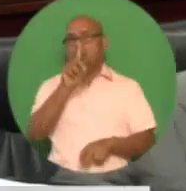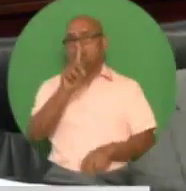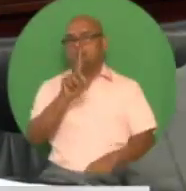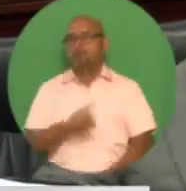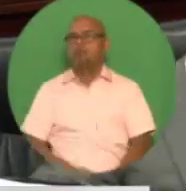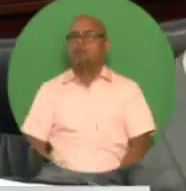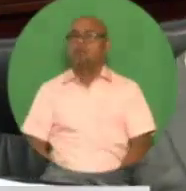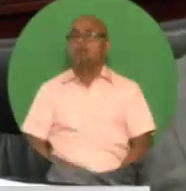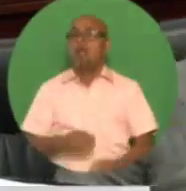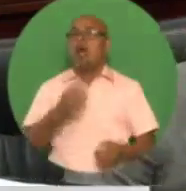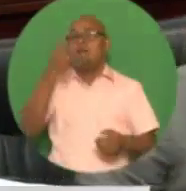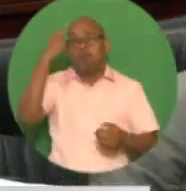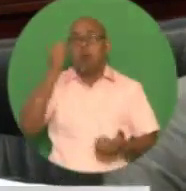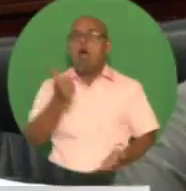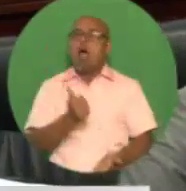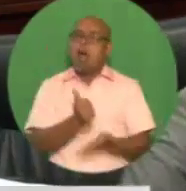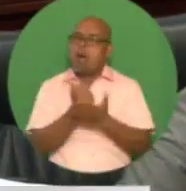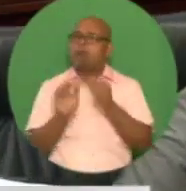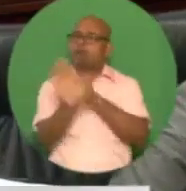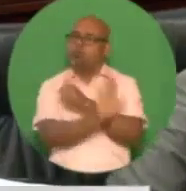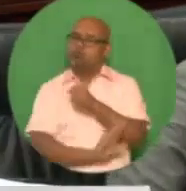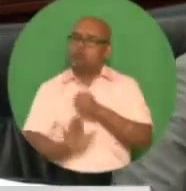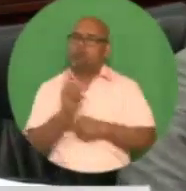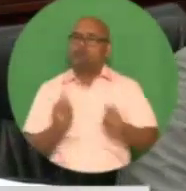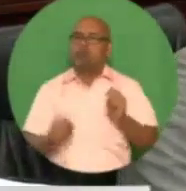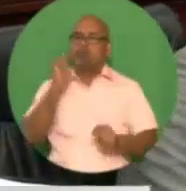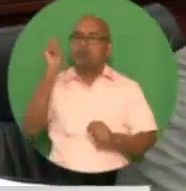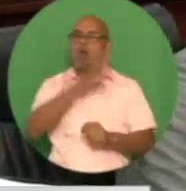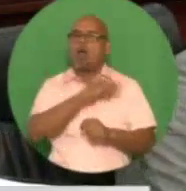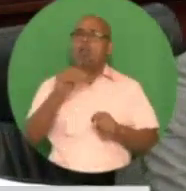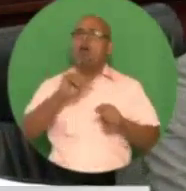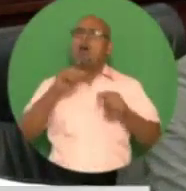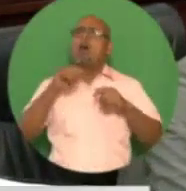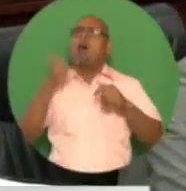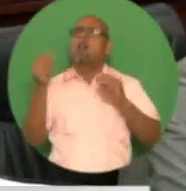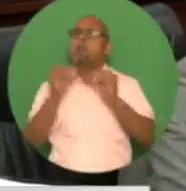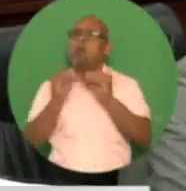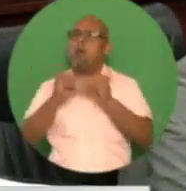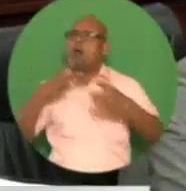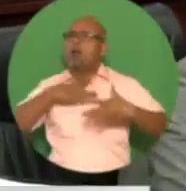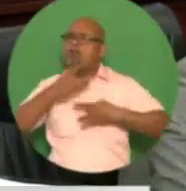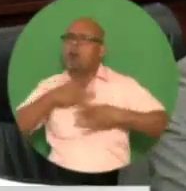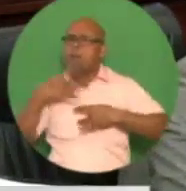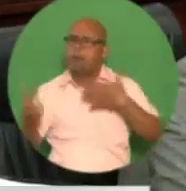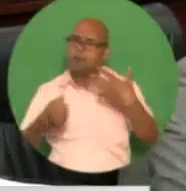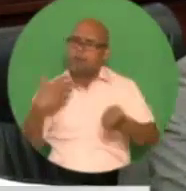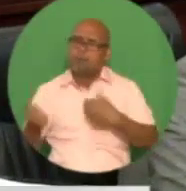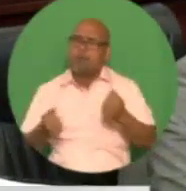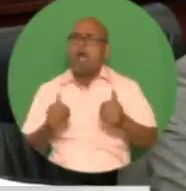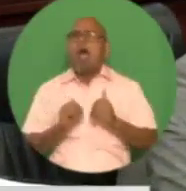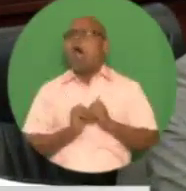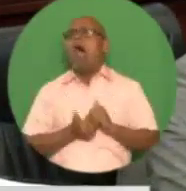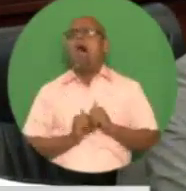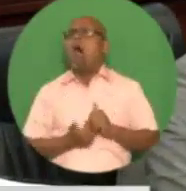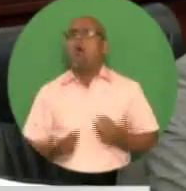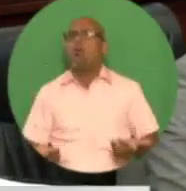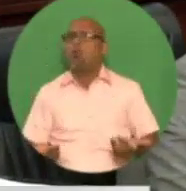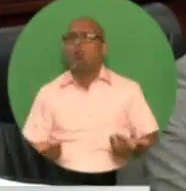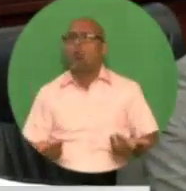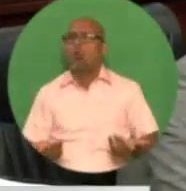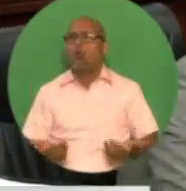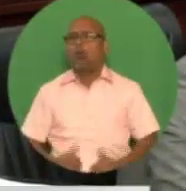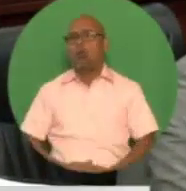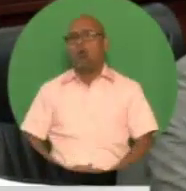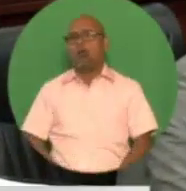widest possible participation in the bond offering. This was effected through the issuance of an investor-friendly prospectus